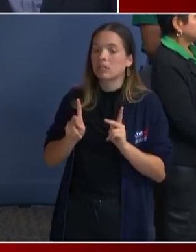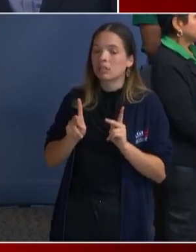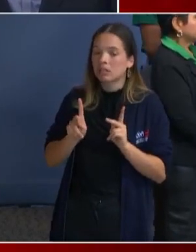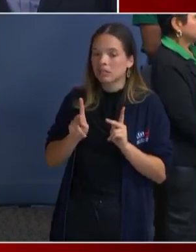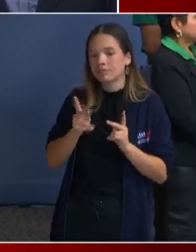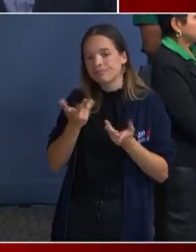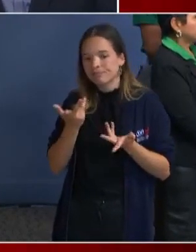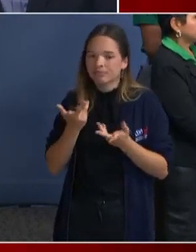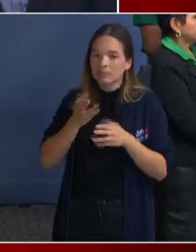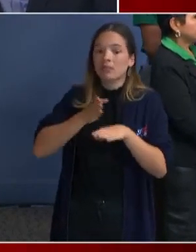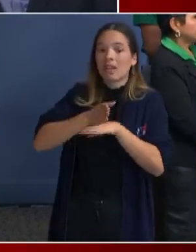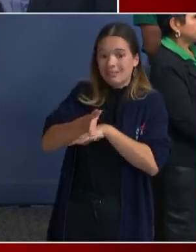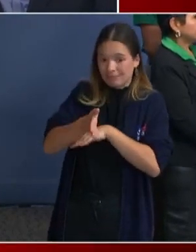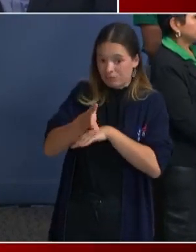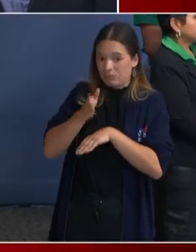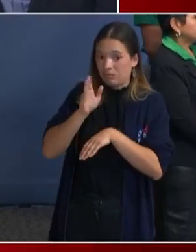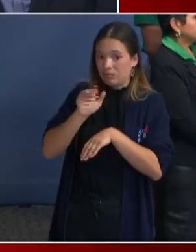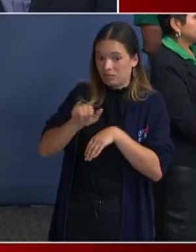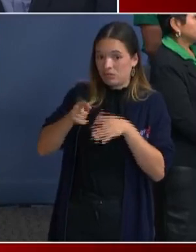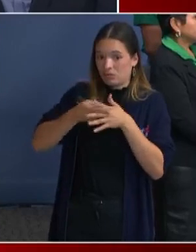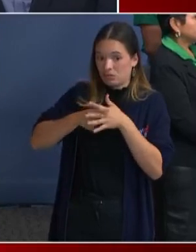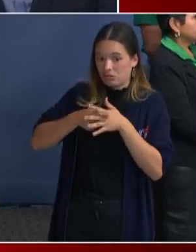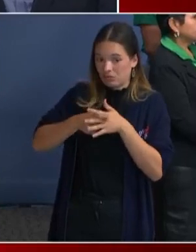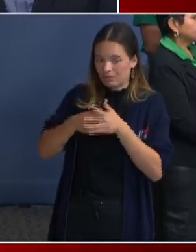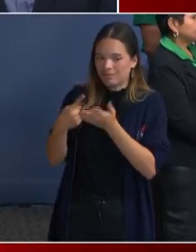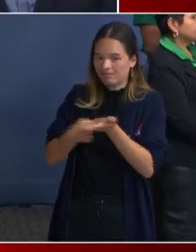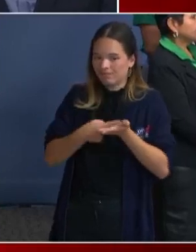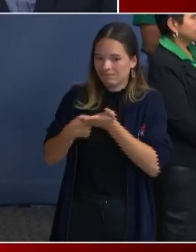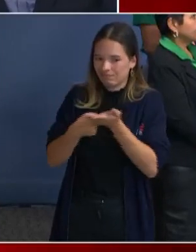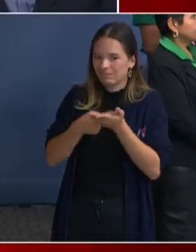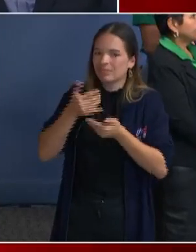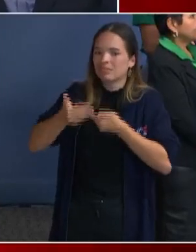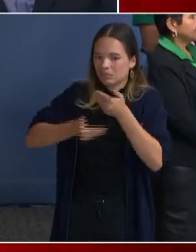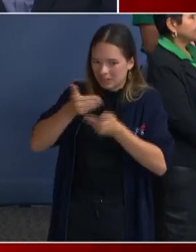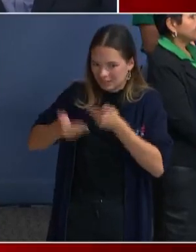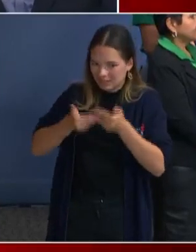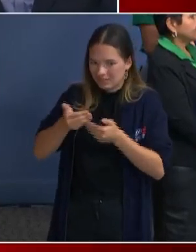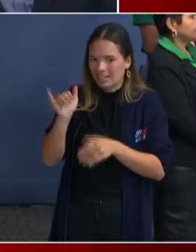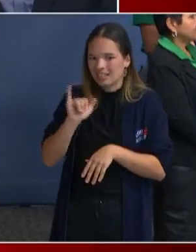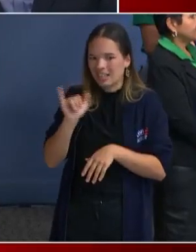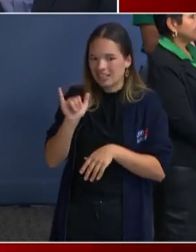an initial, you know, discussion, a processing, triage, if you will,